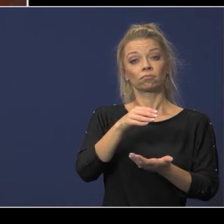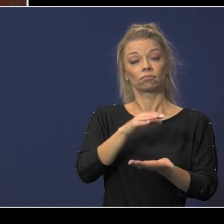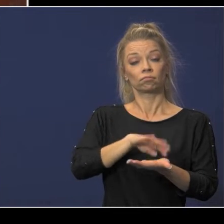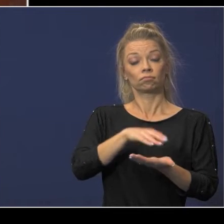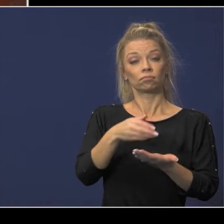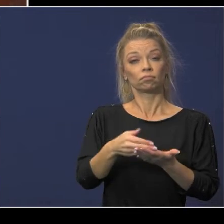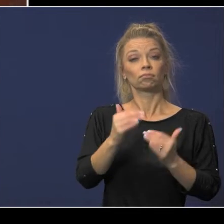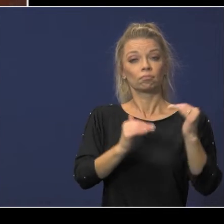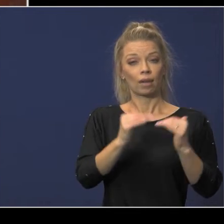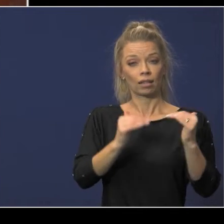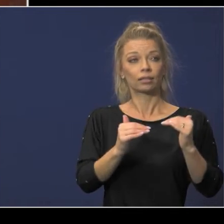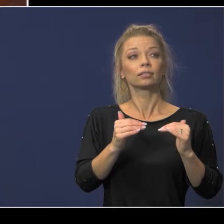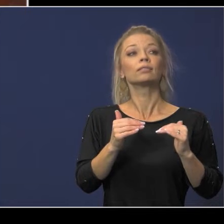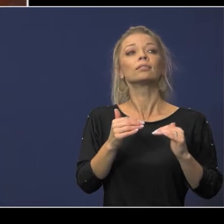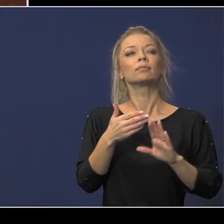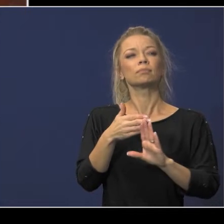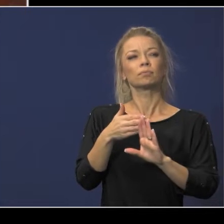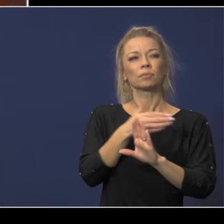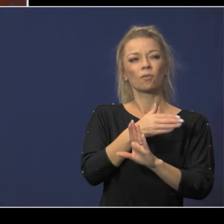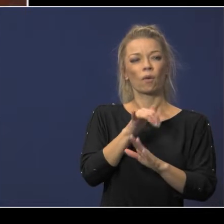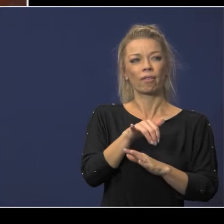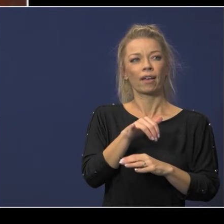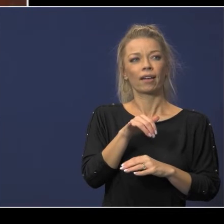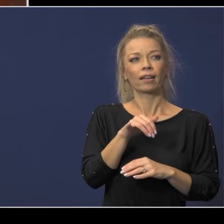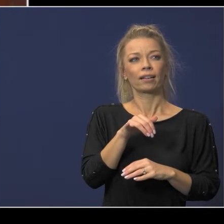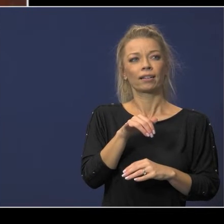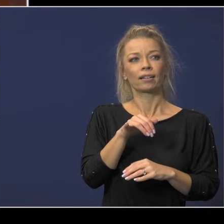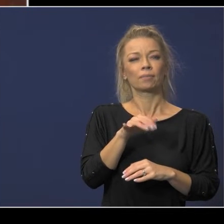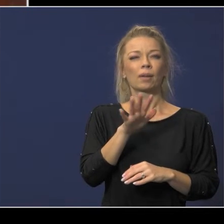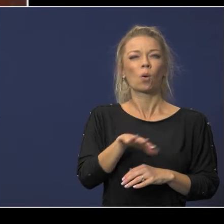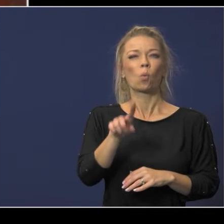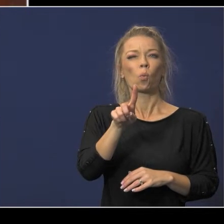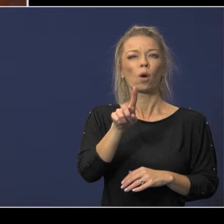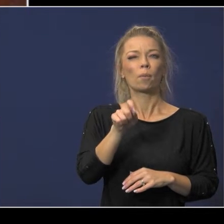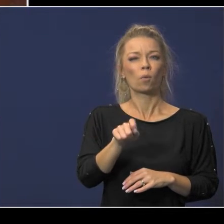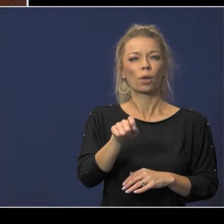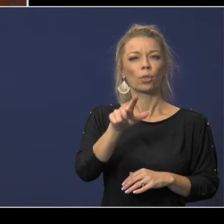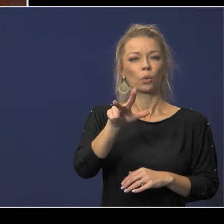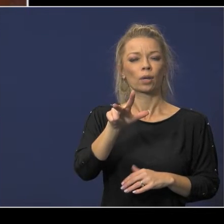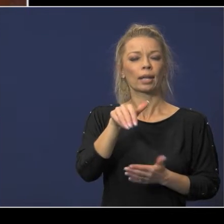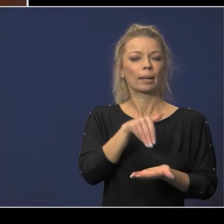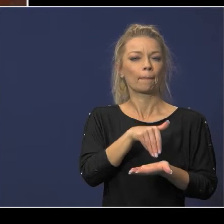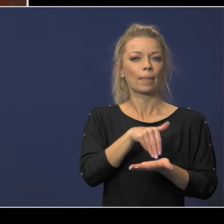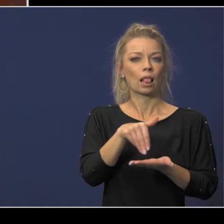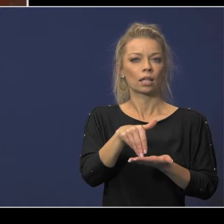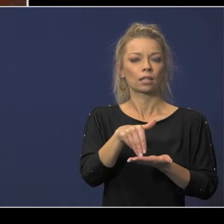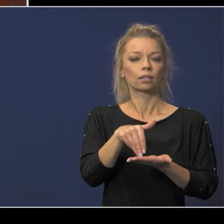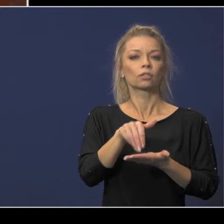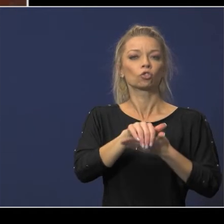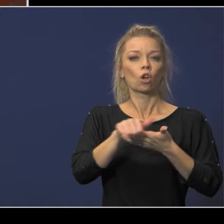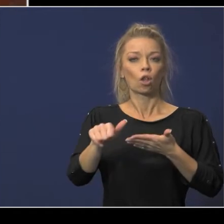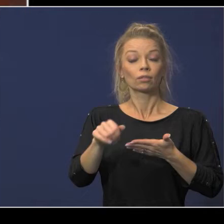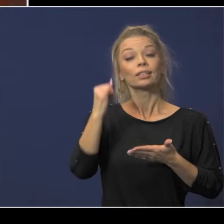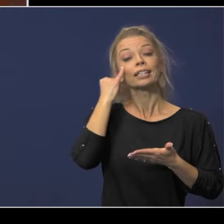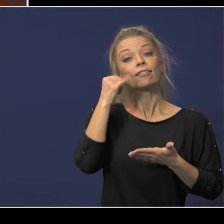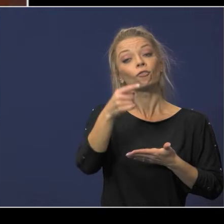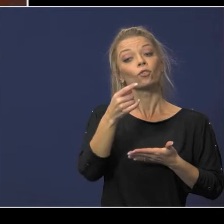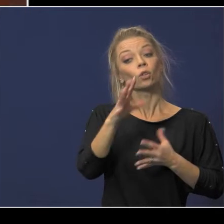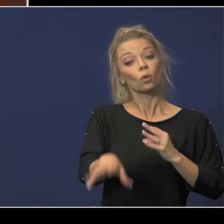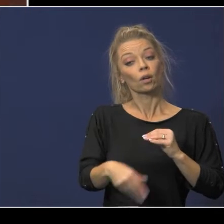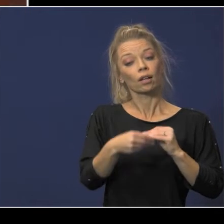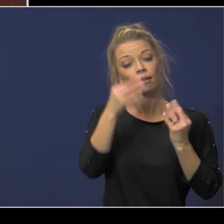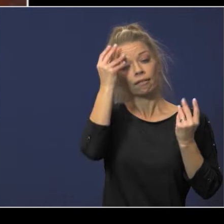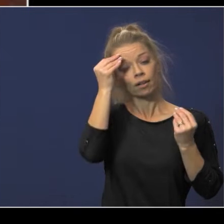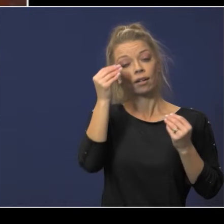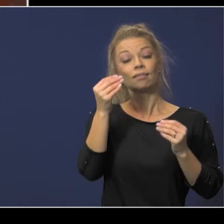gasby 84 was an increase in fund balance of 1.3 million dollars and then if you take into account the